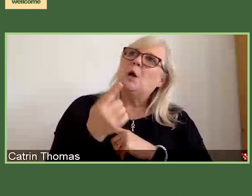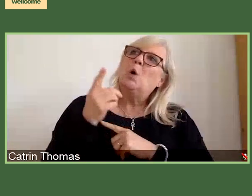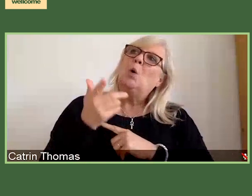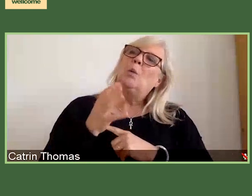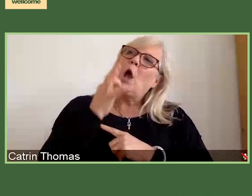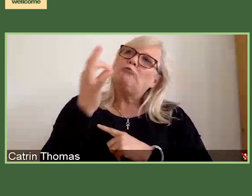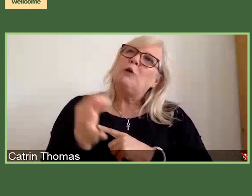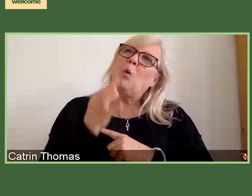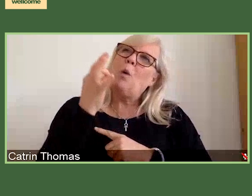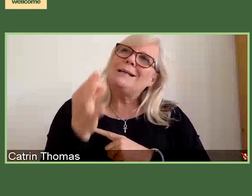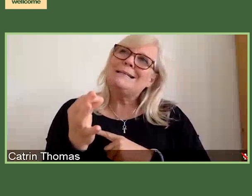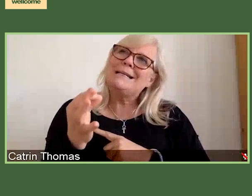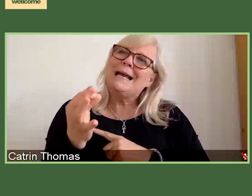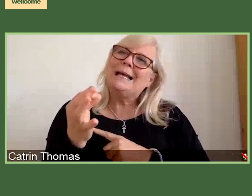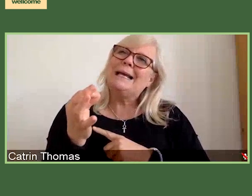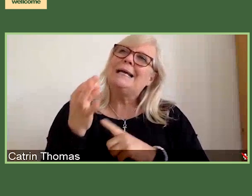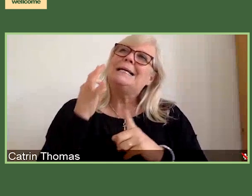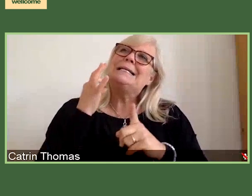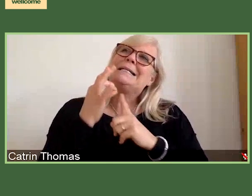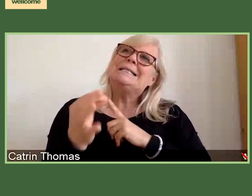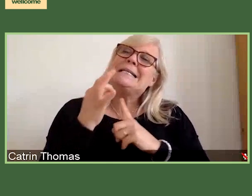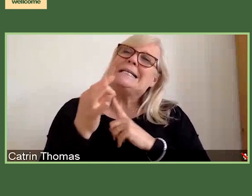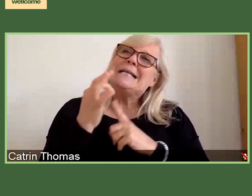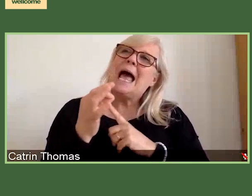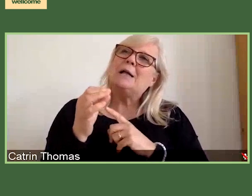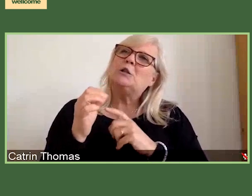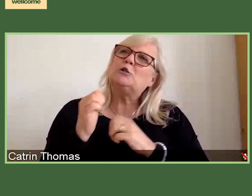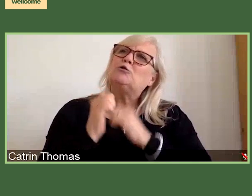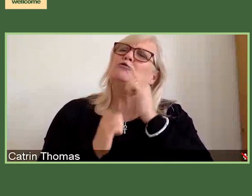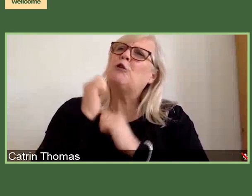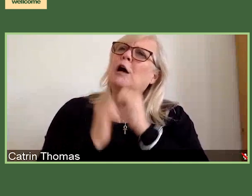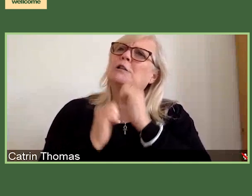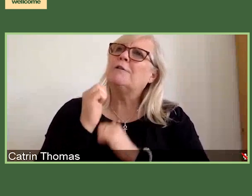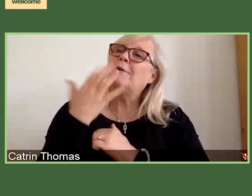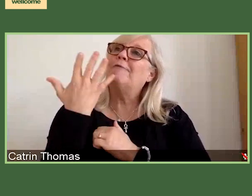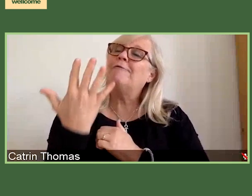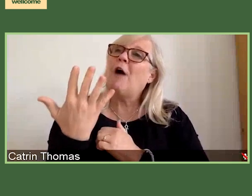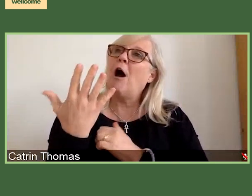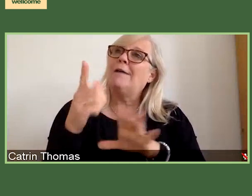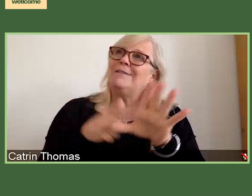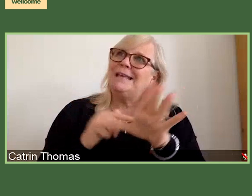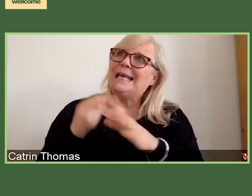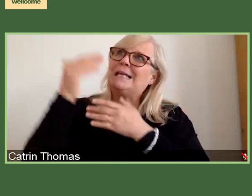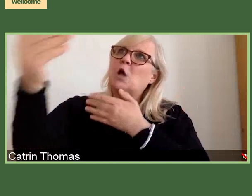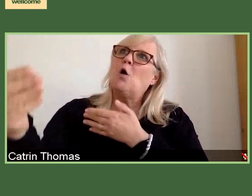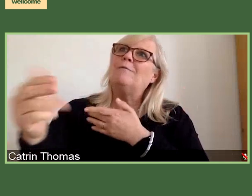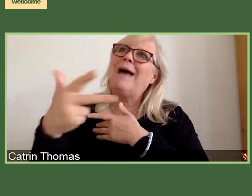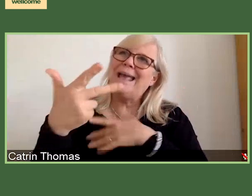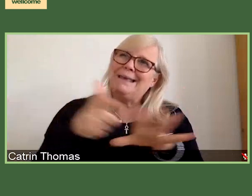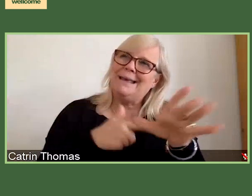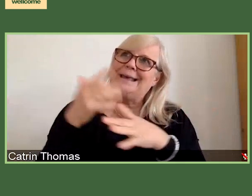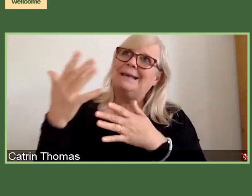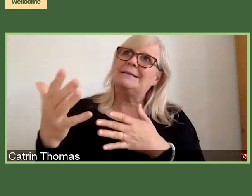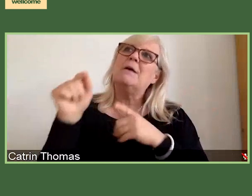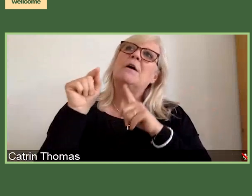an eight year programme, but then more of the overall vision for the for the final three years. And that's something that we will be